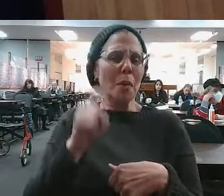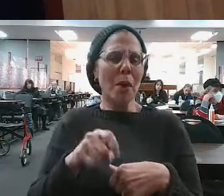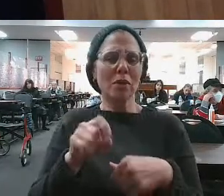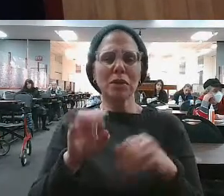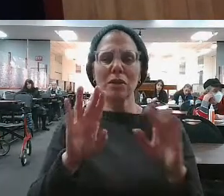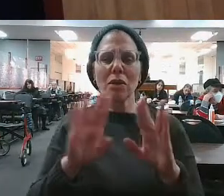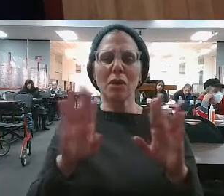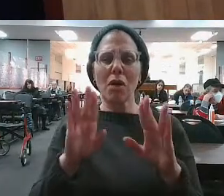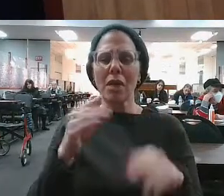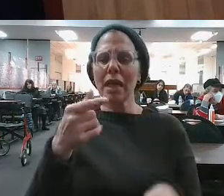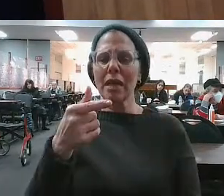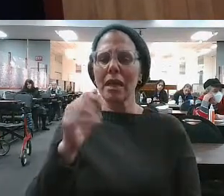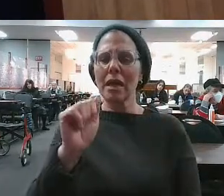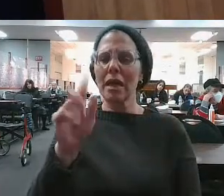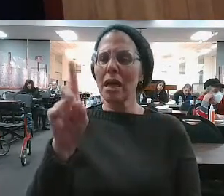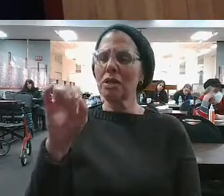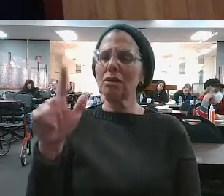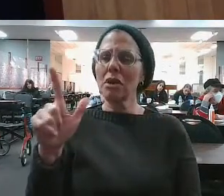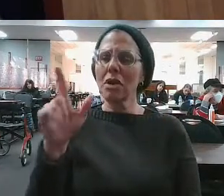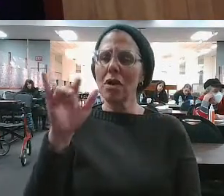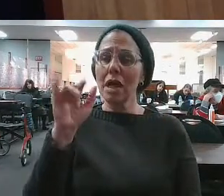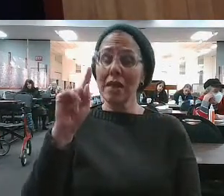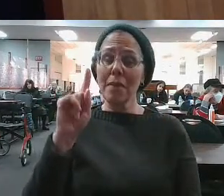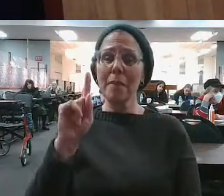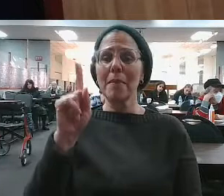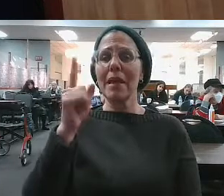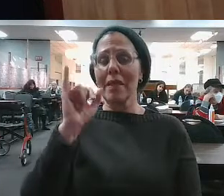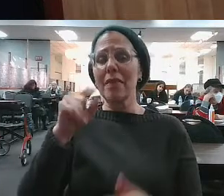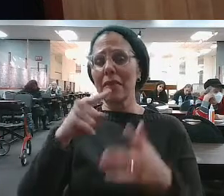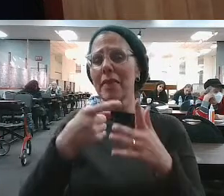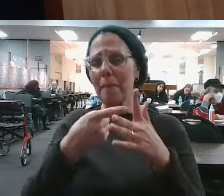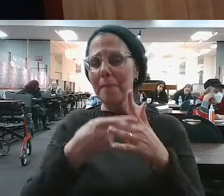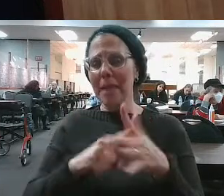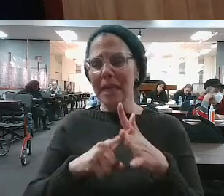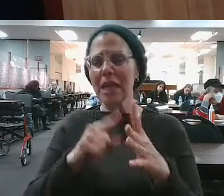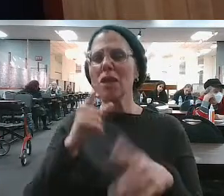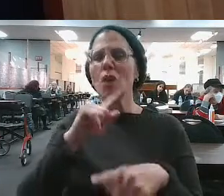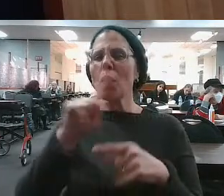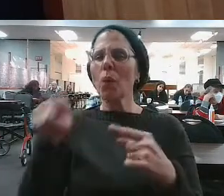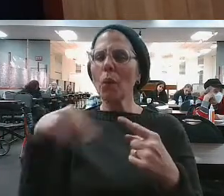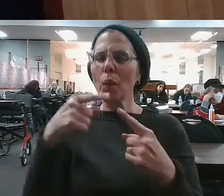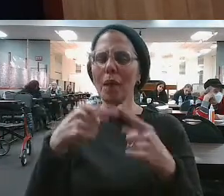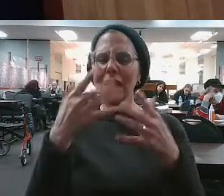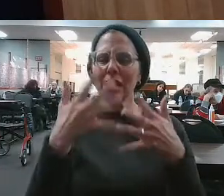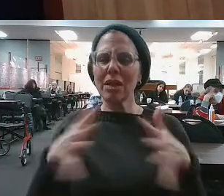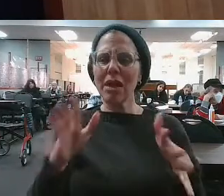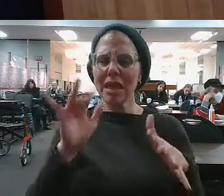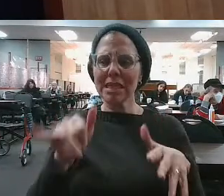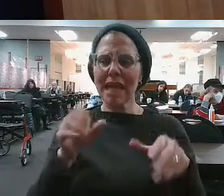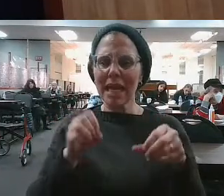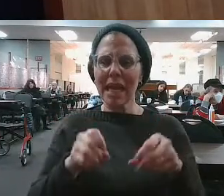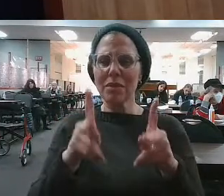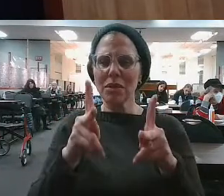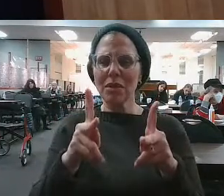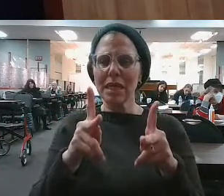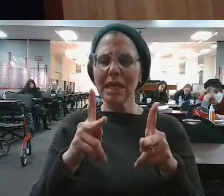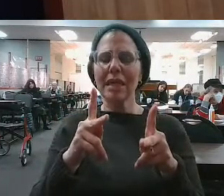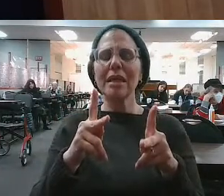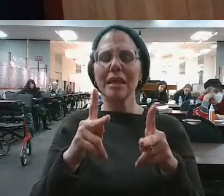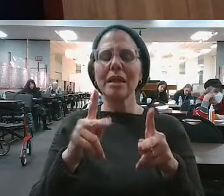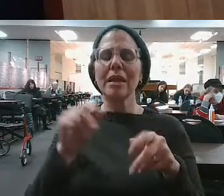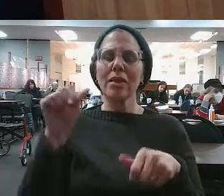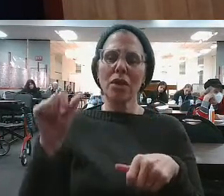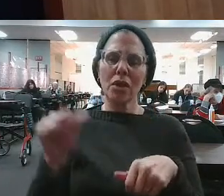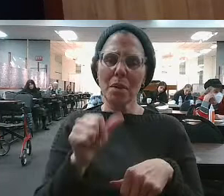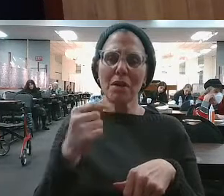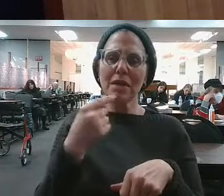Moshe Rabbeinu was supposed to be the Kohen Gadol. That was his original destiny. When did he lose that? He lost it by the sneh.